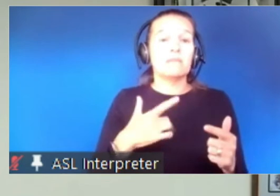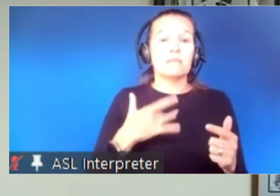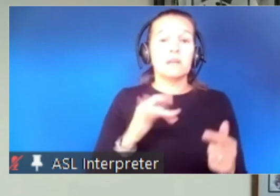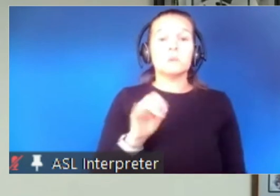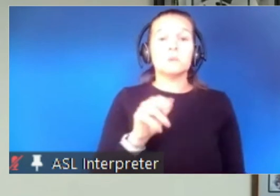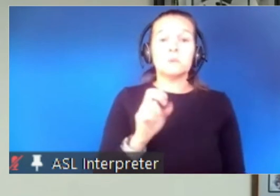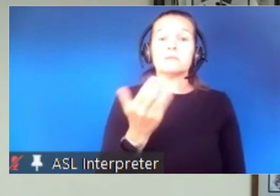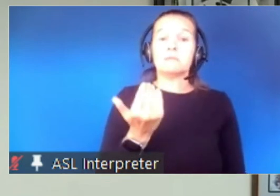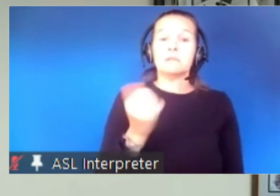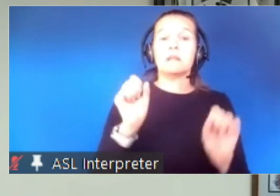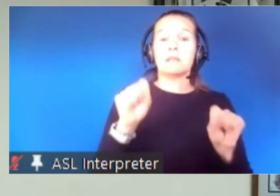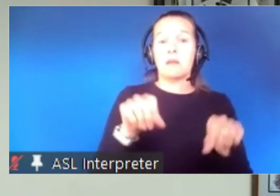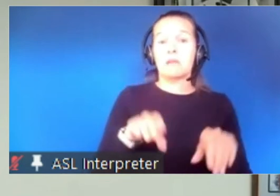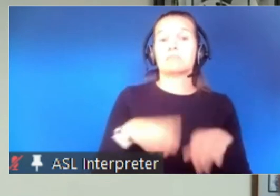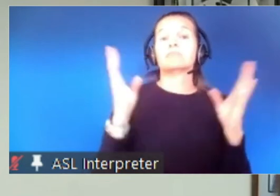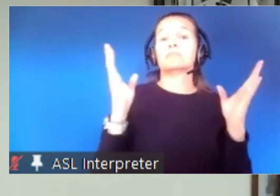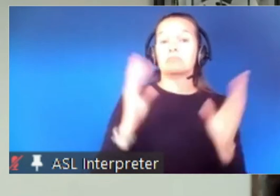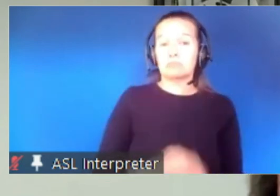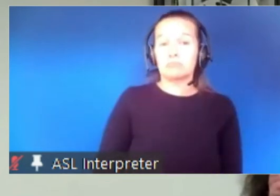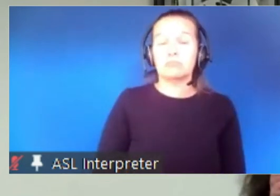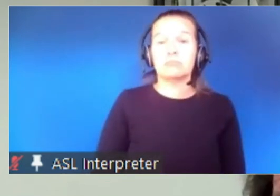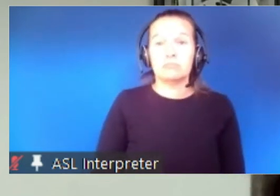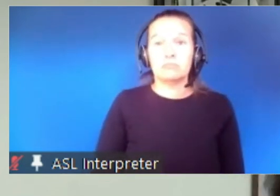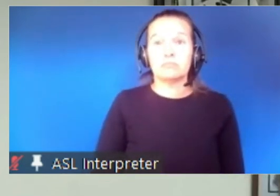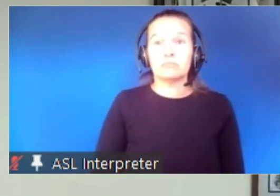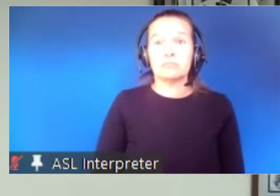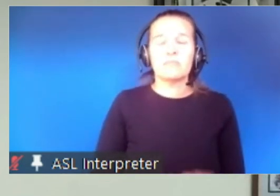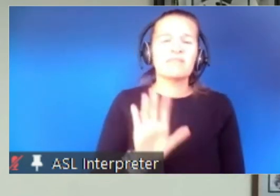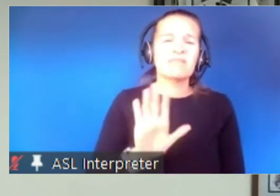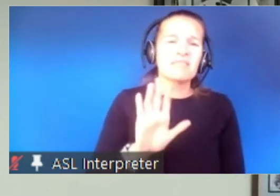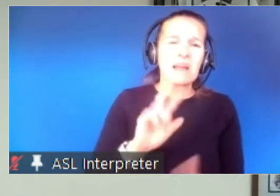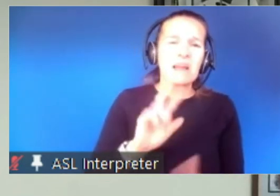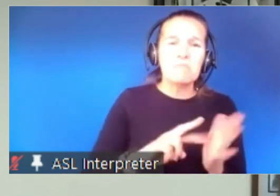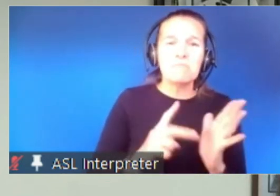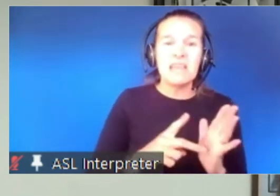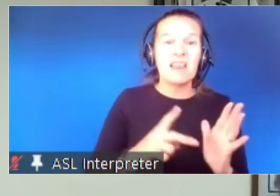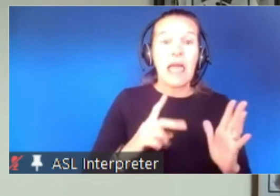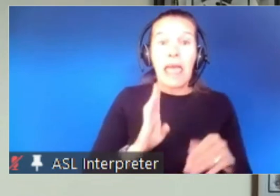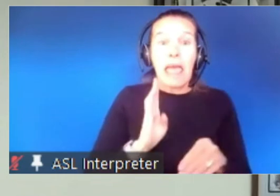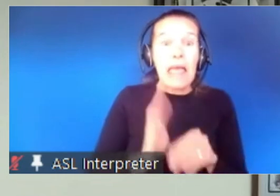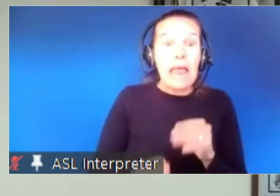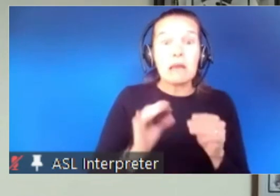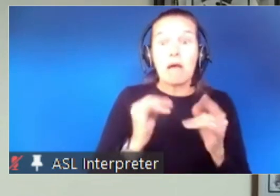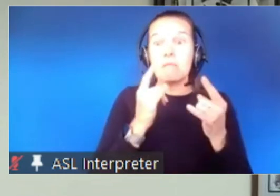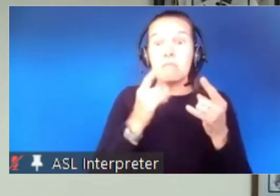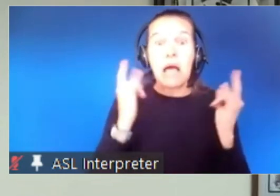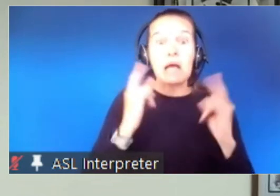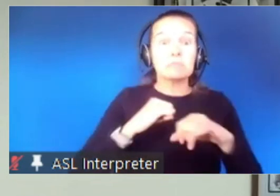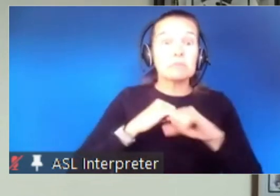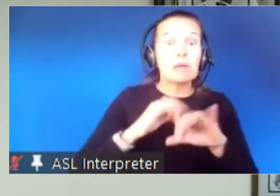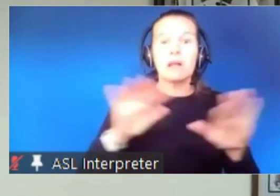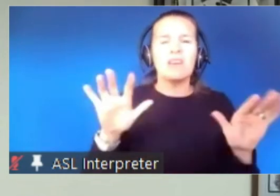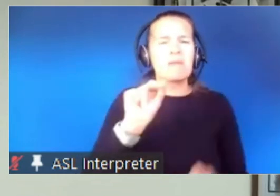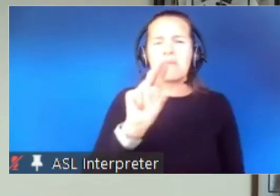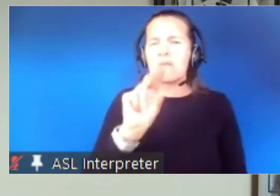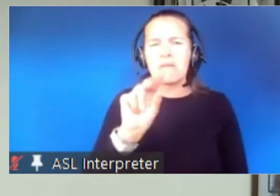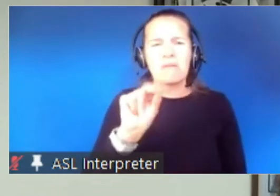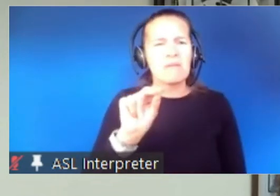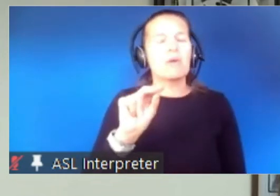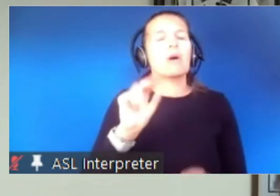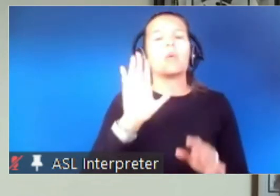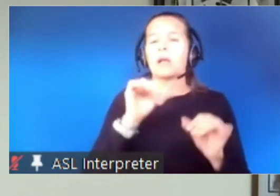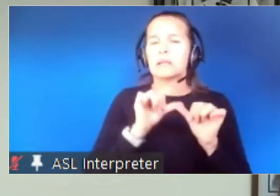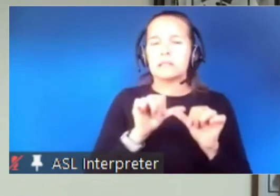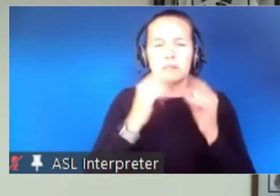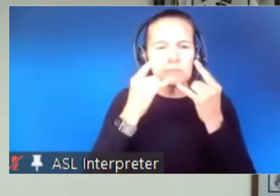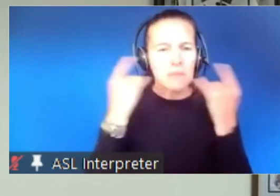time and uh that will not mean the end to all precautions masking distancing will continue and uh